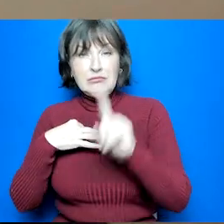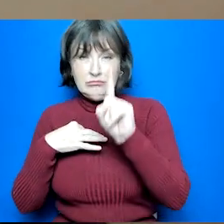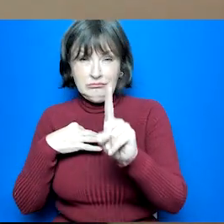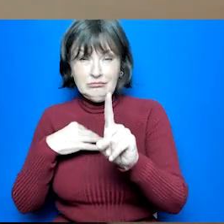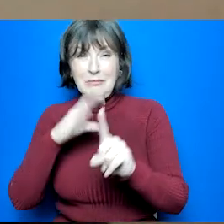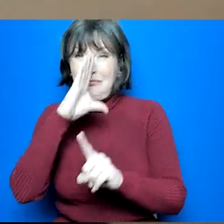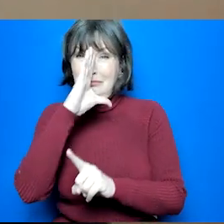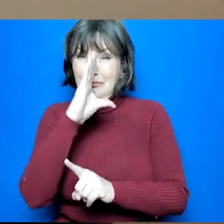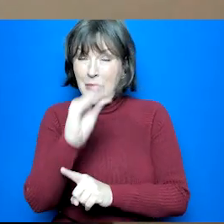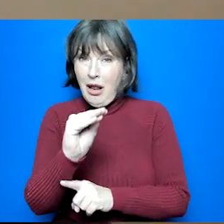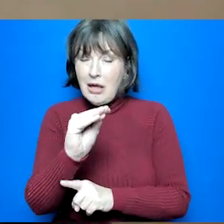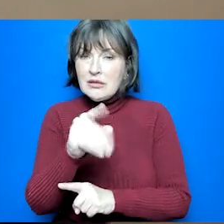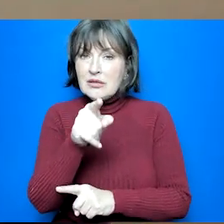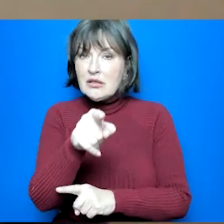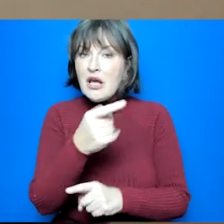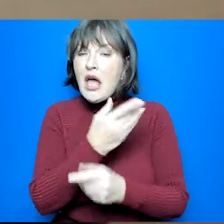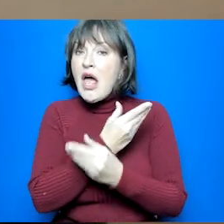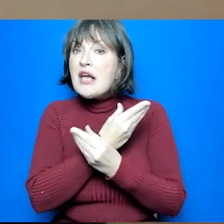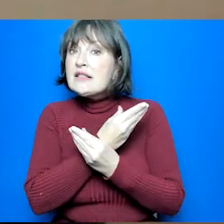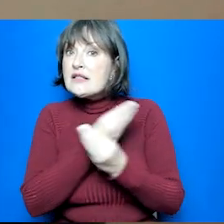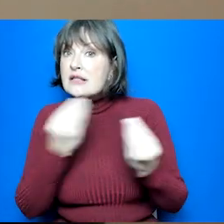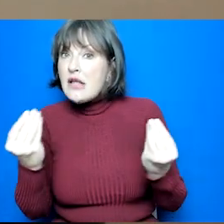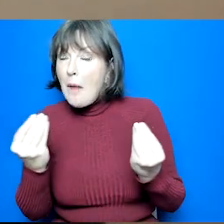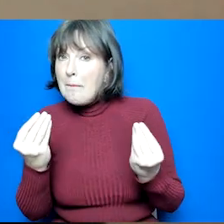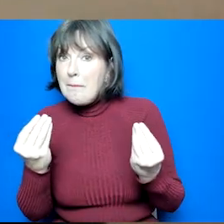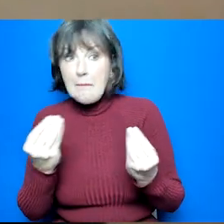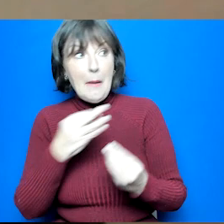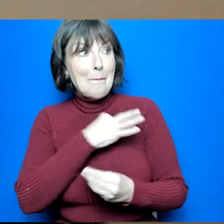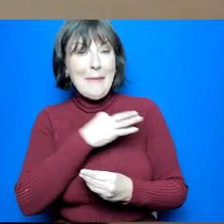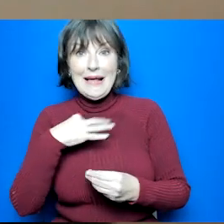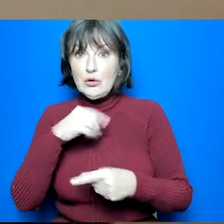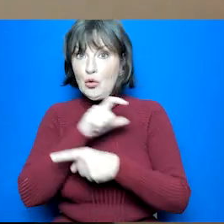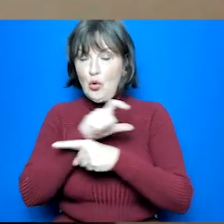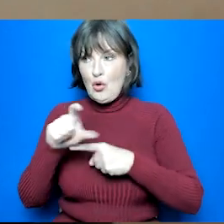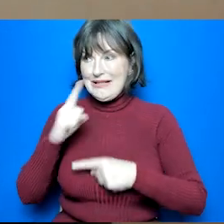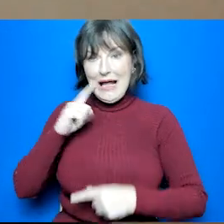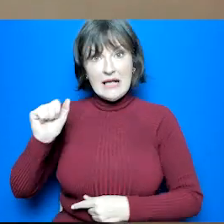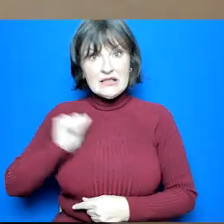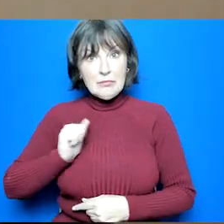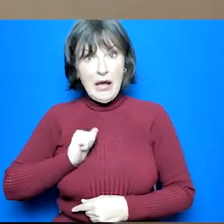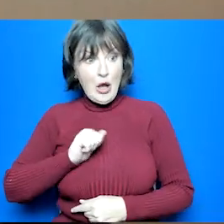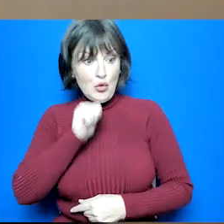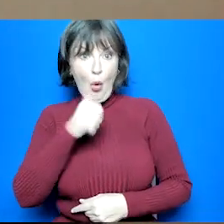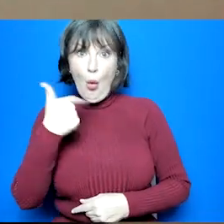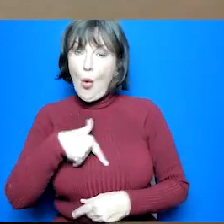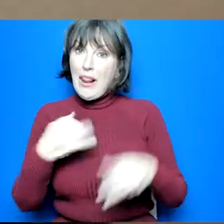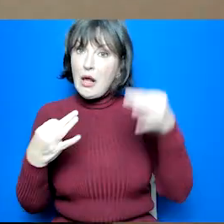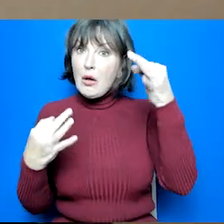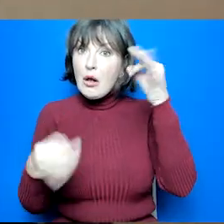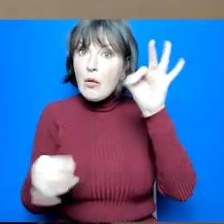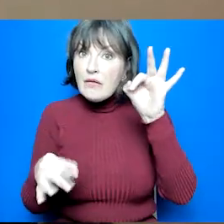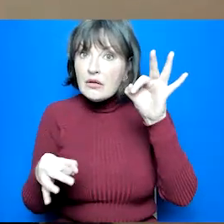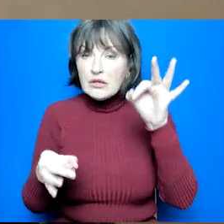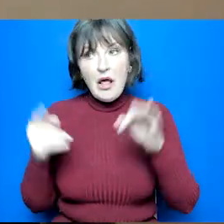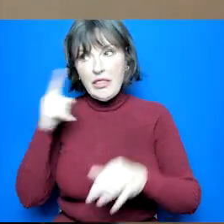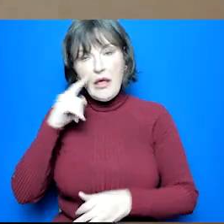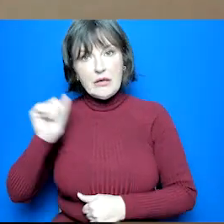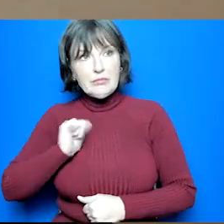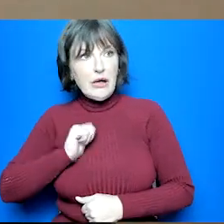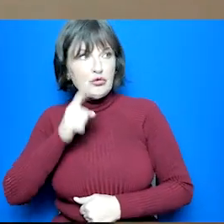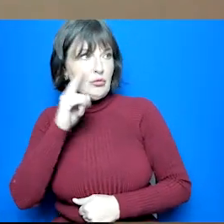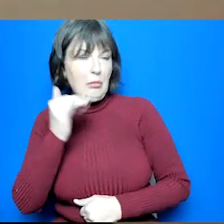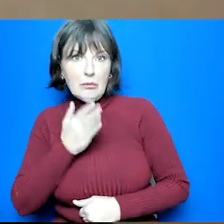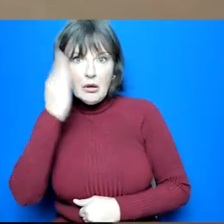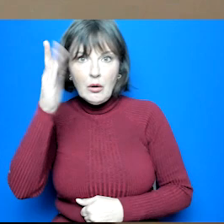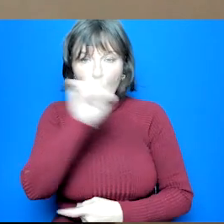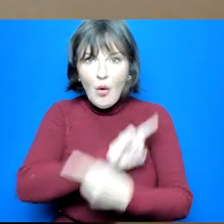often also have non-academic requirements such as the UCAT work experience conferences attended journals read